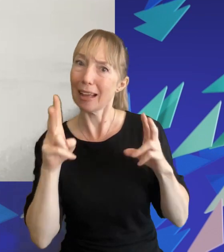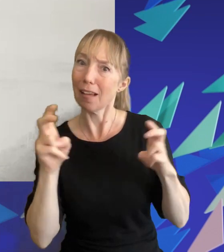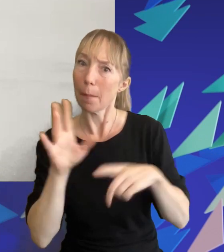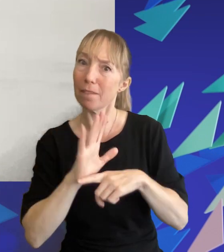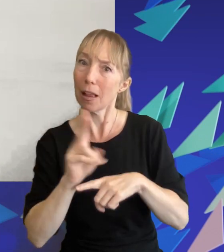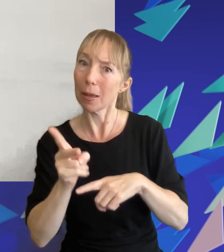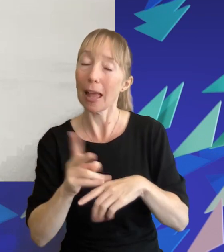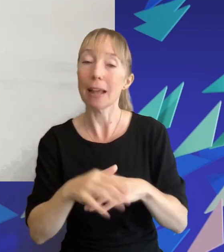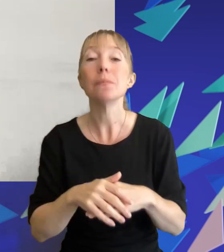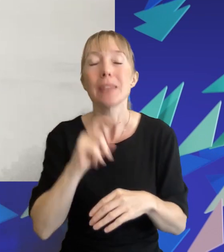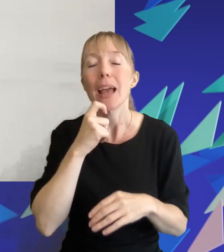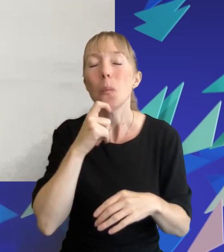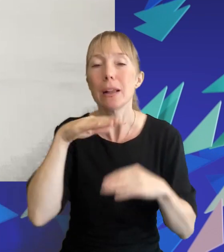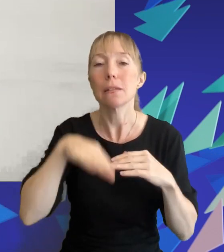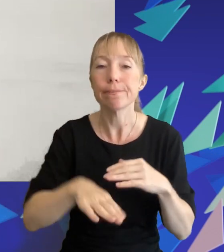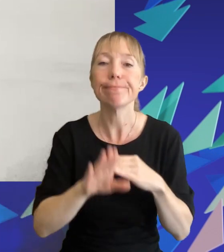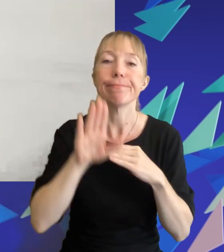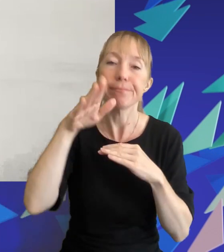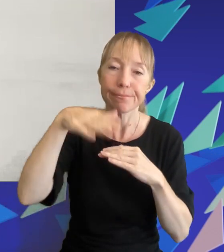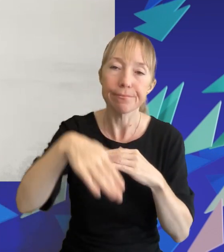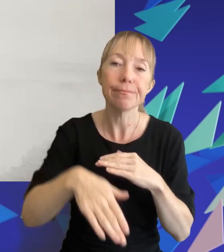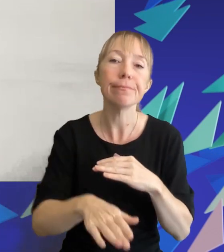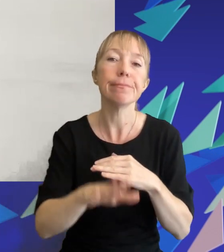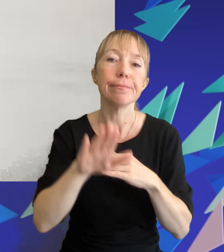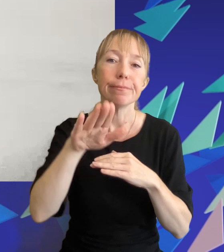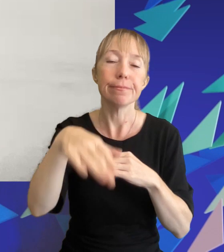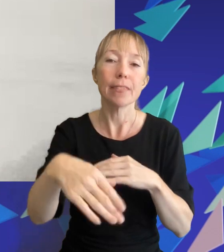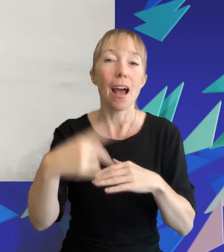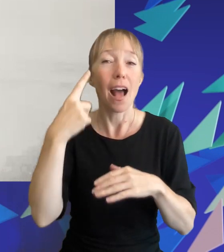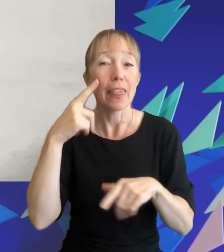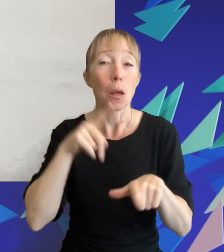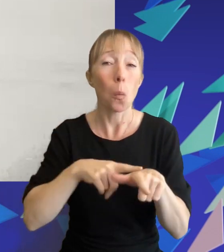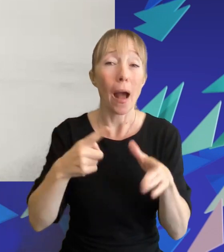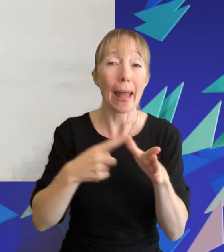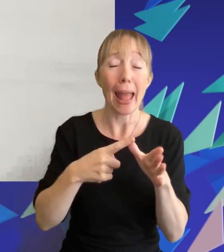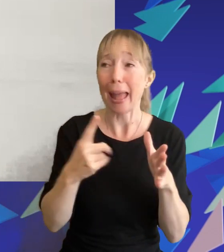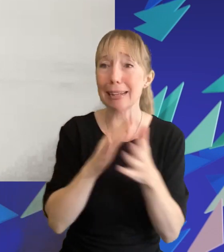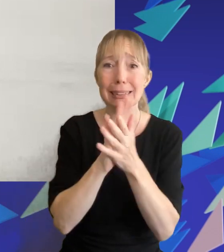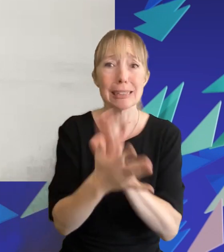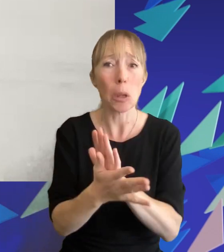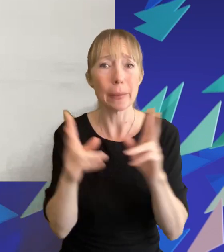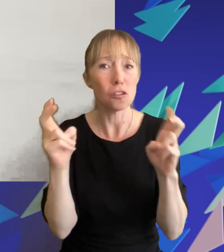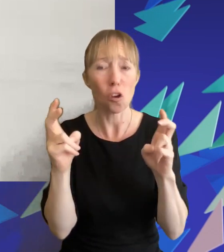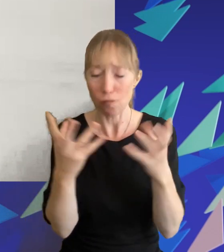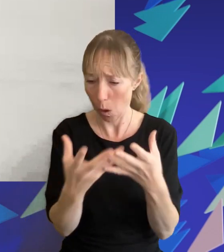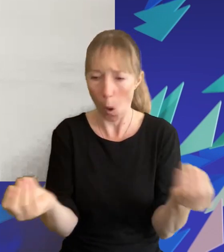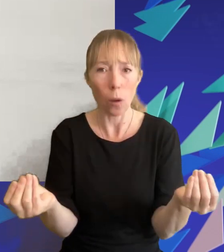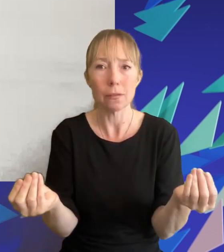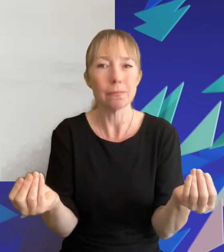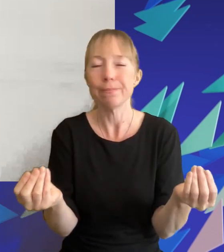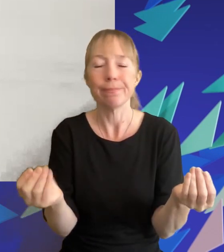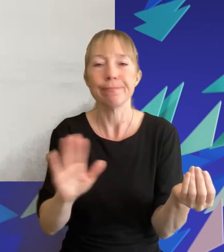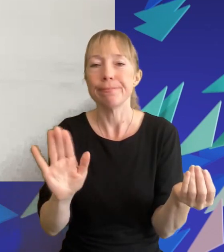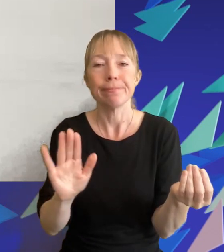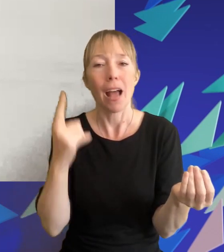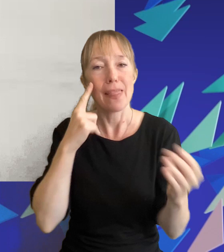i think that trends come and go and i don't think that why a dystopian genre has necessarily gone i think it's kind of lying dormant